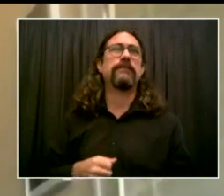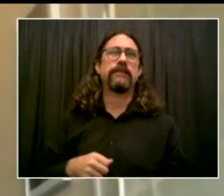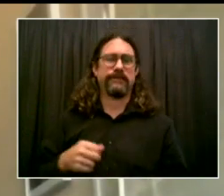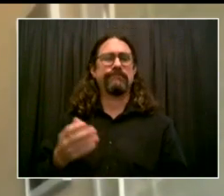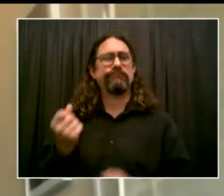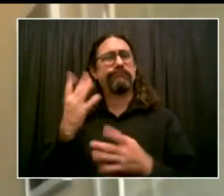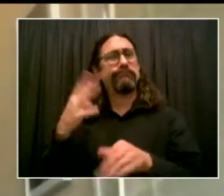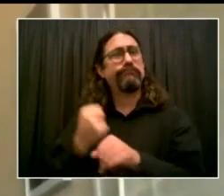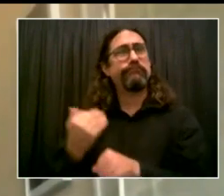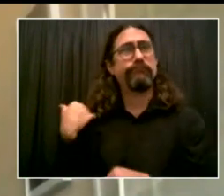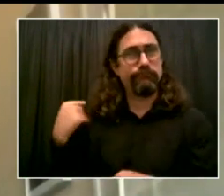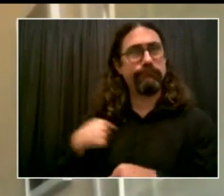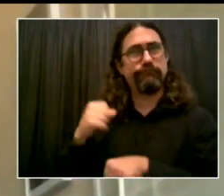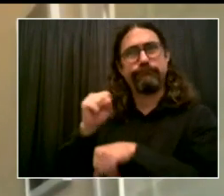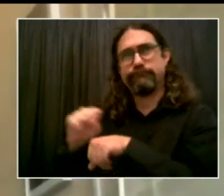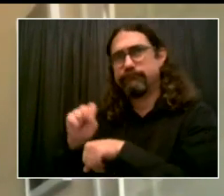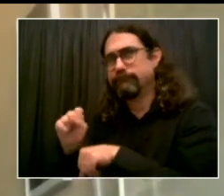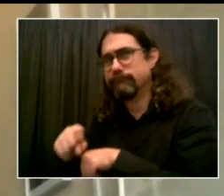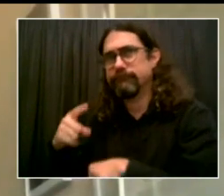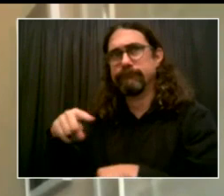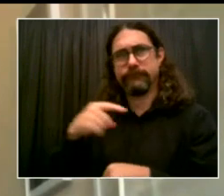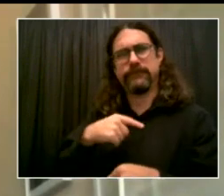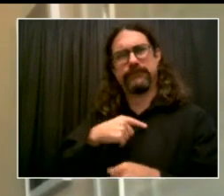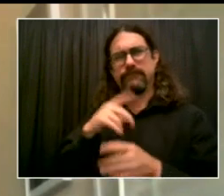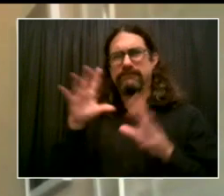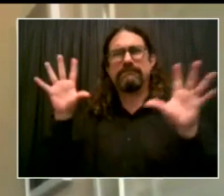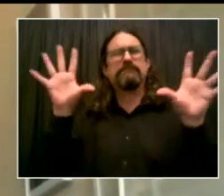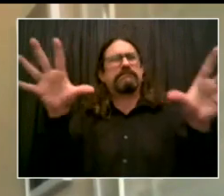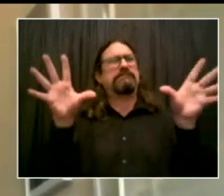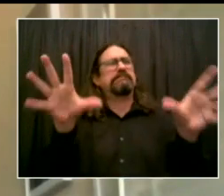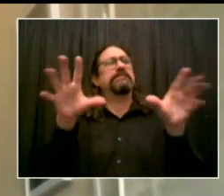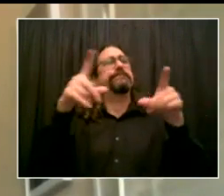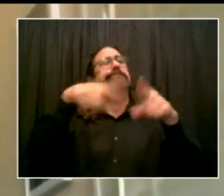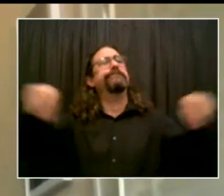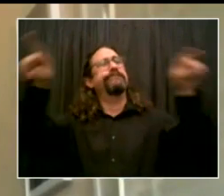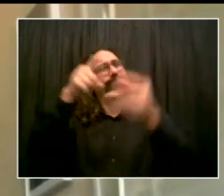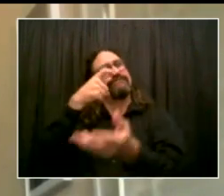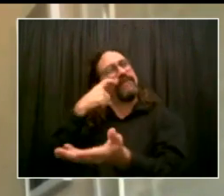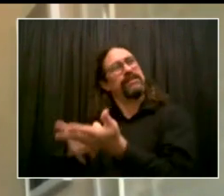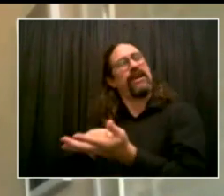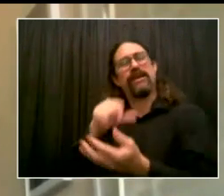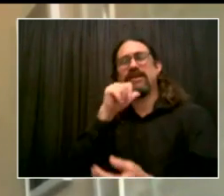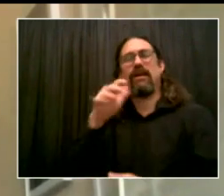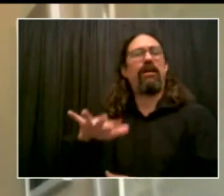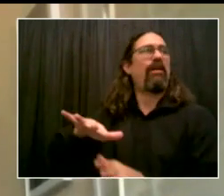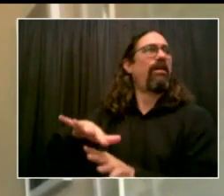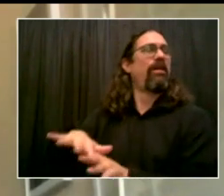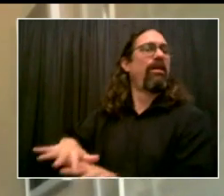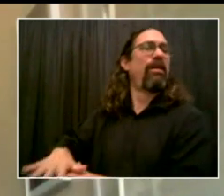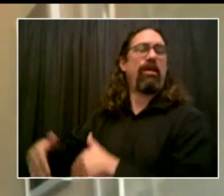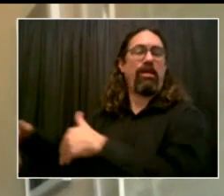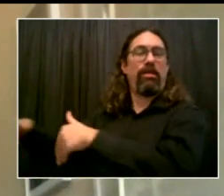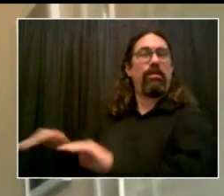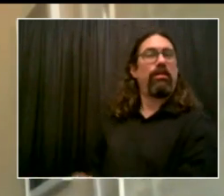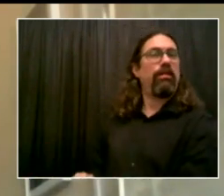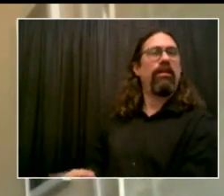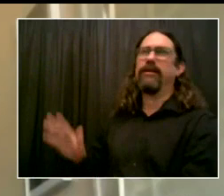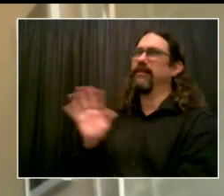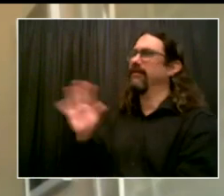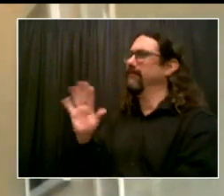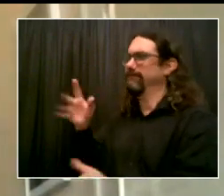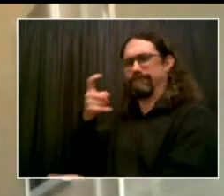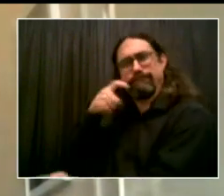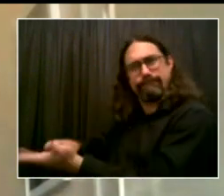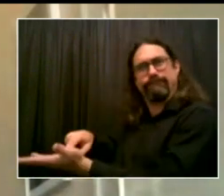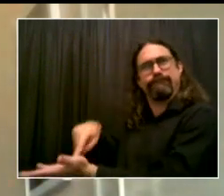at the time, it was then that New York City began to establish our leadership for domestic workers' rights. And today, that